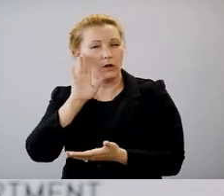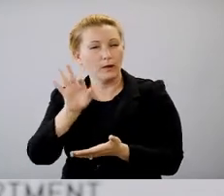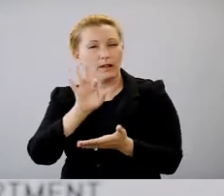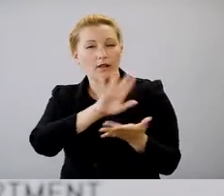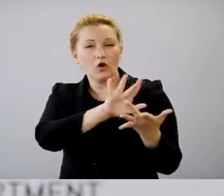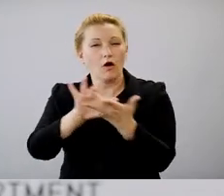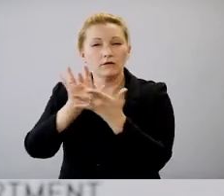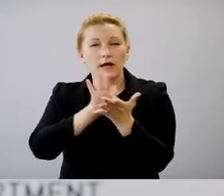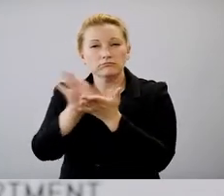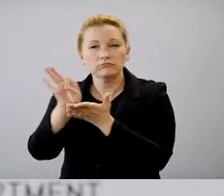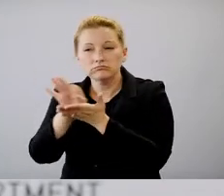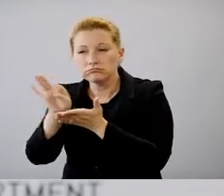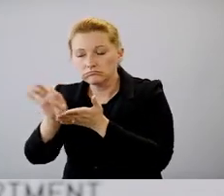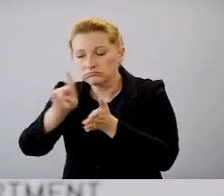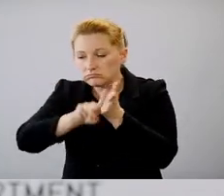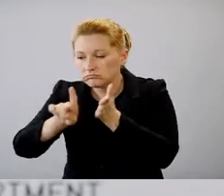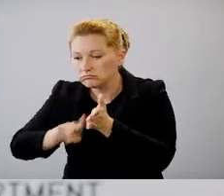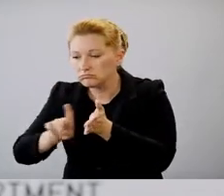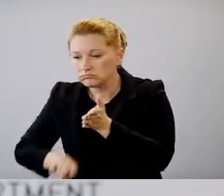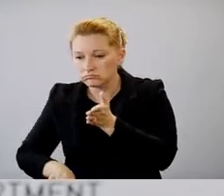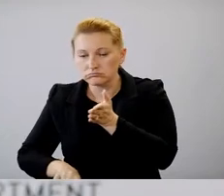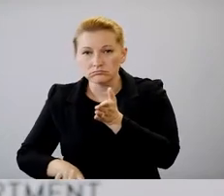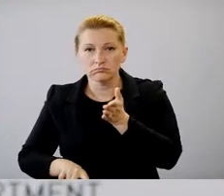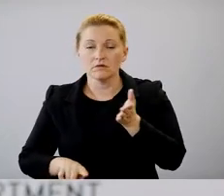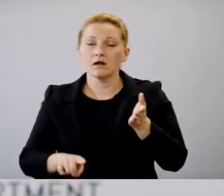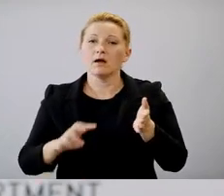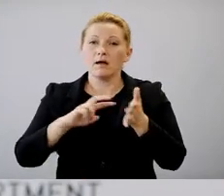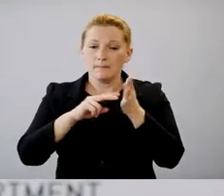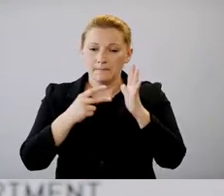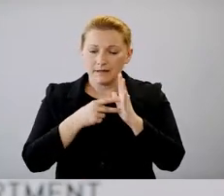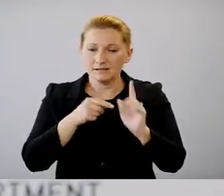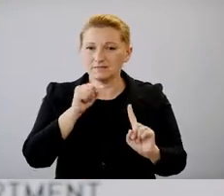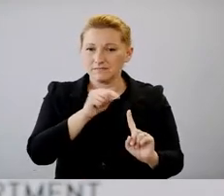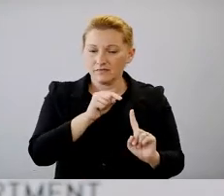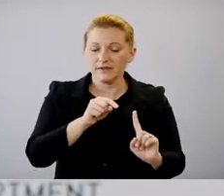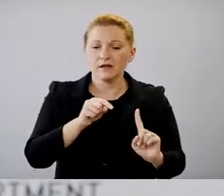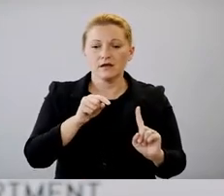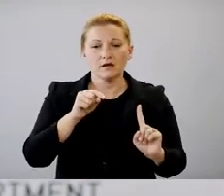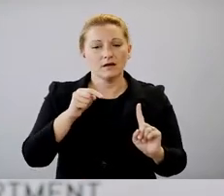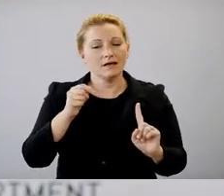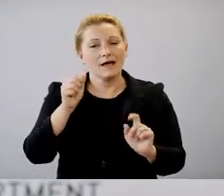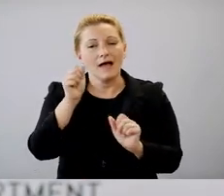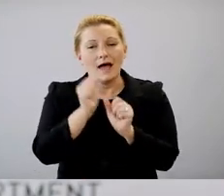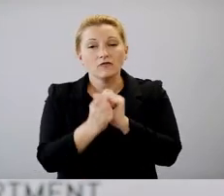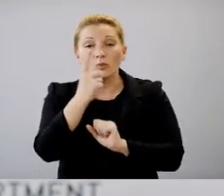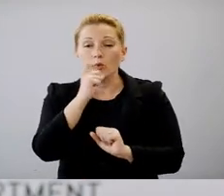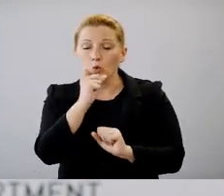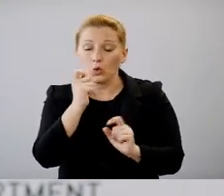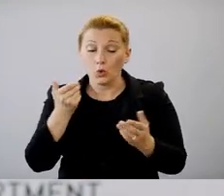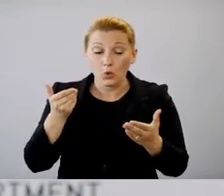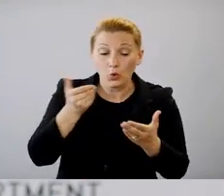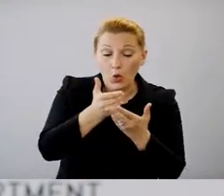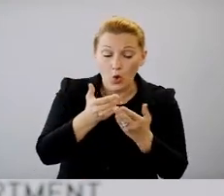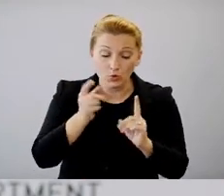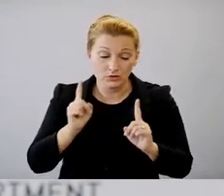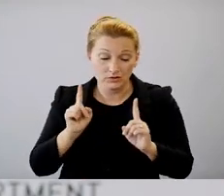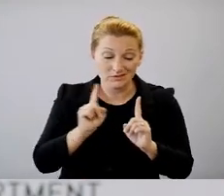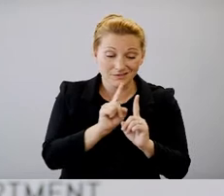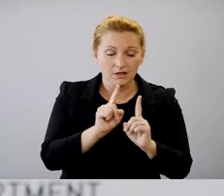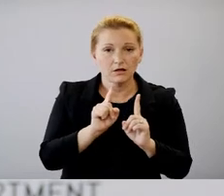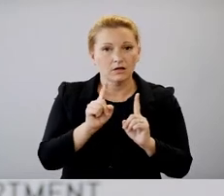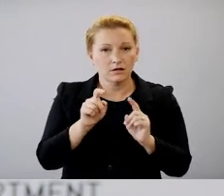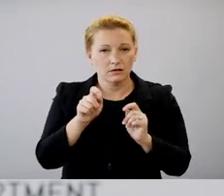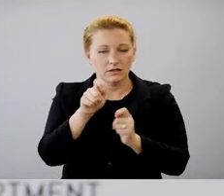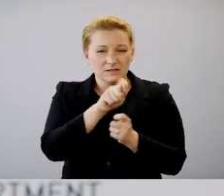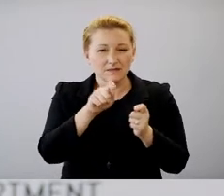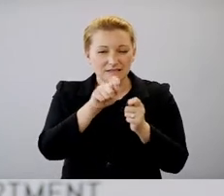close contacts. And that means they have had to spend a certain amount of time within a certain amount of distance in to the case. And